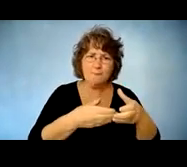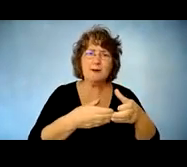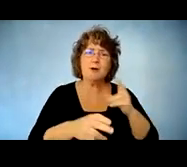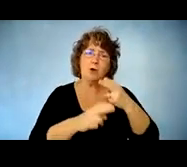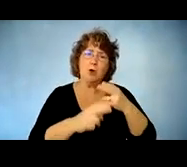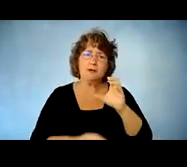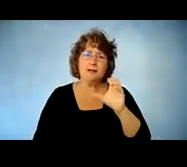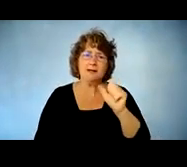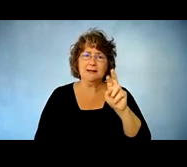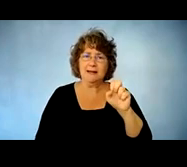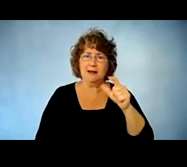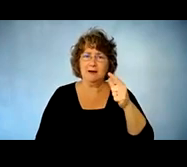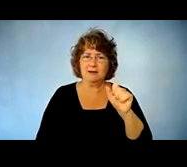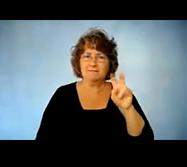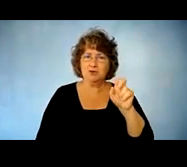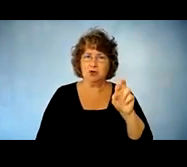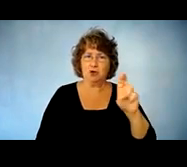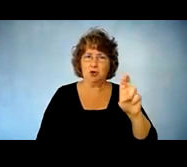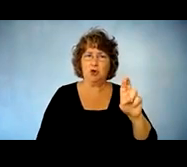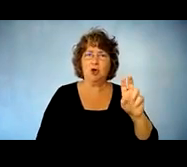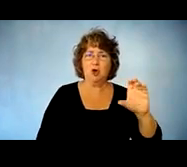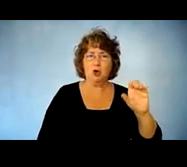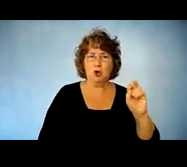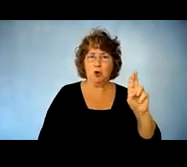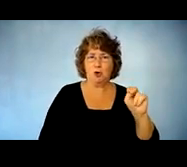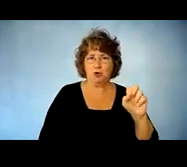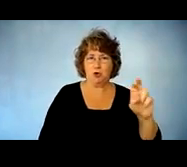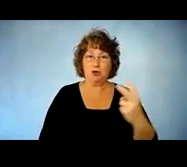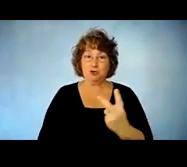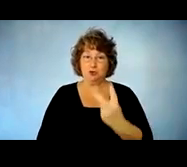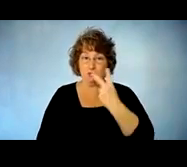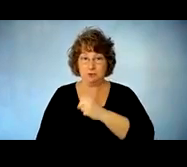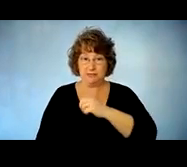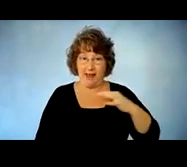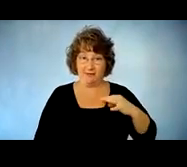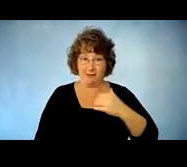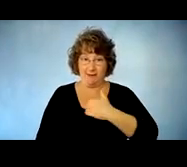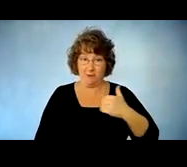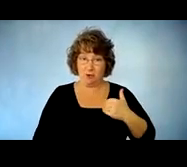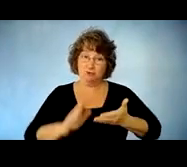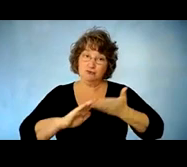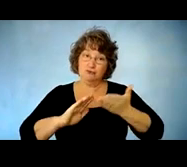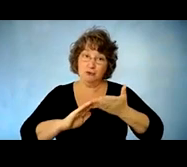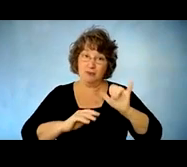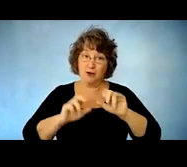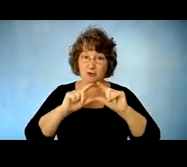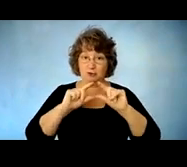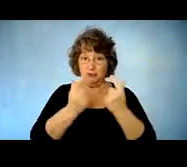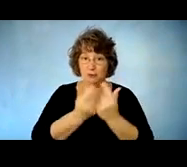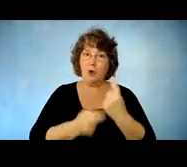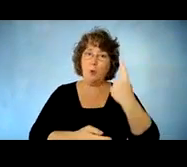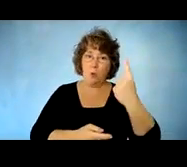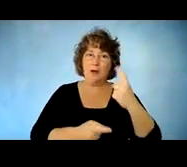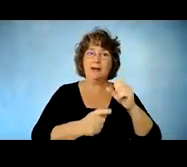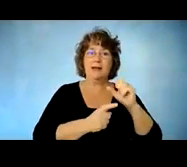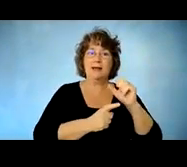by two seasoned um staff members here who've been um one's a case manager by trade and the other one